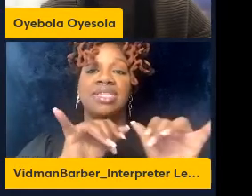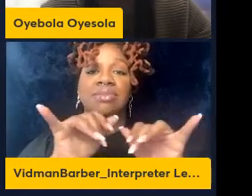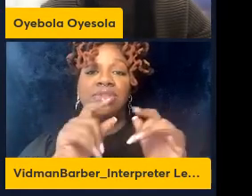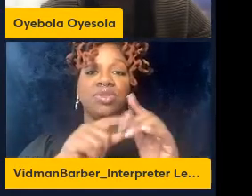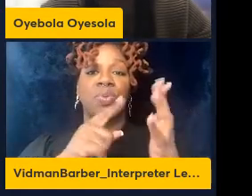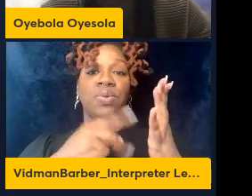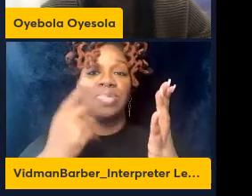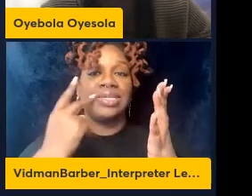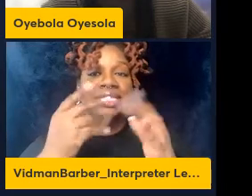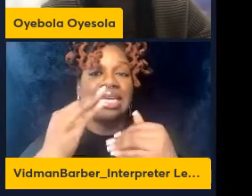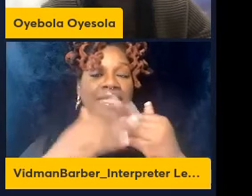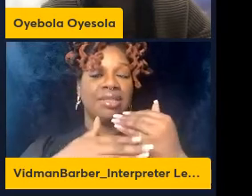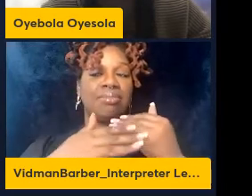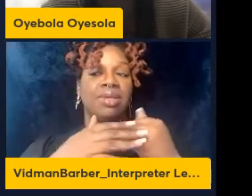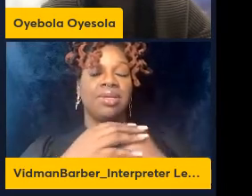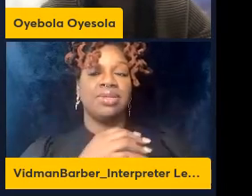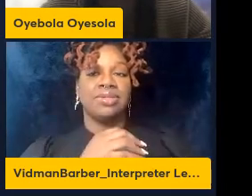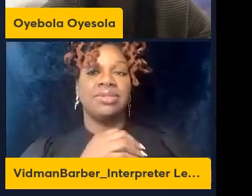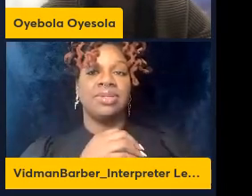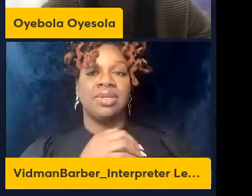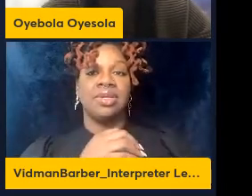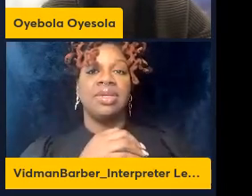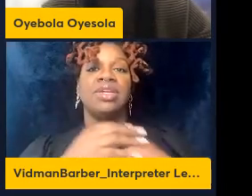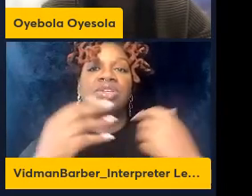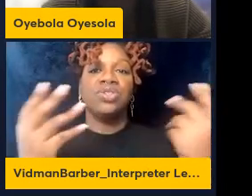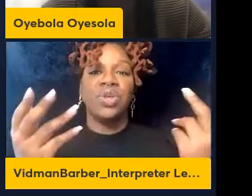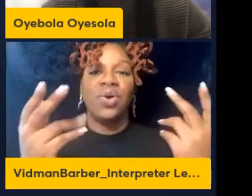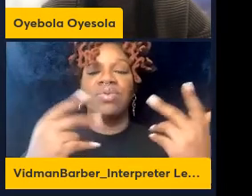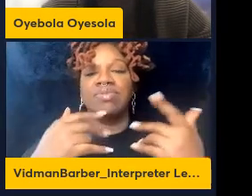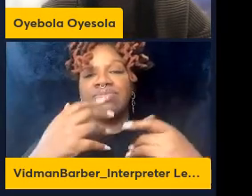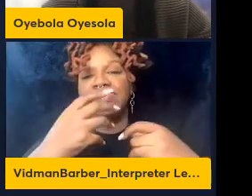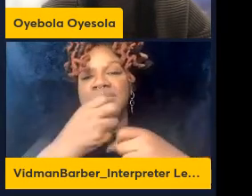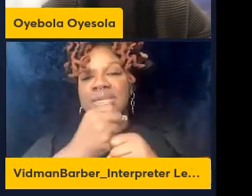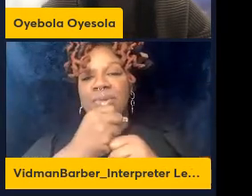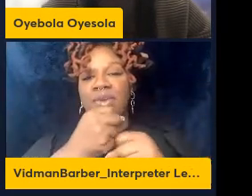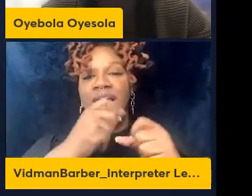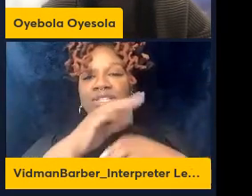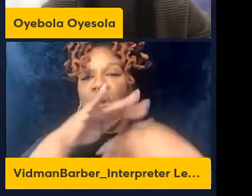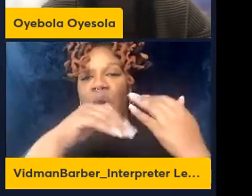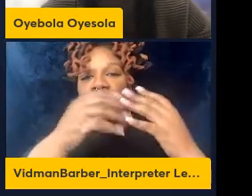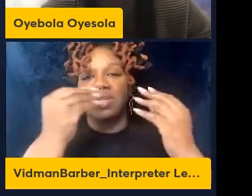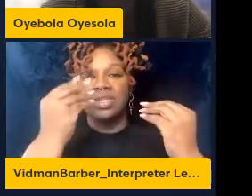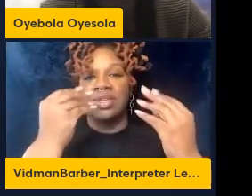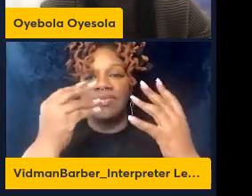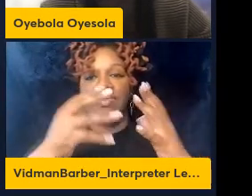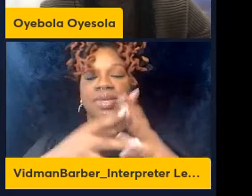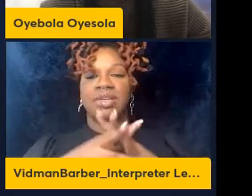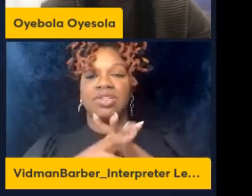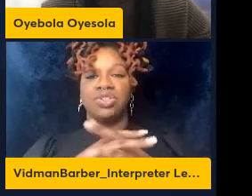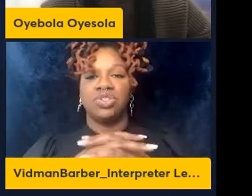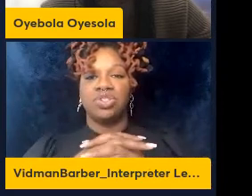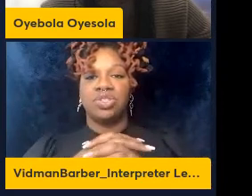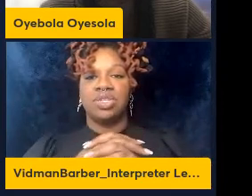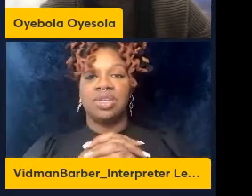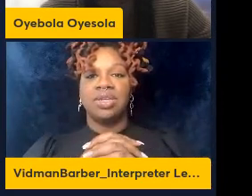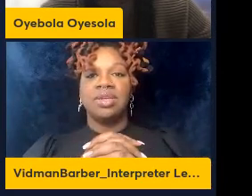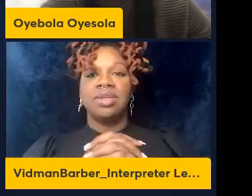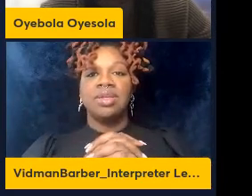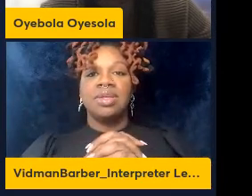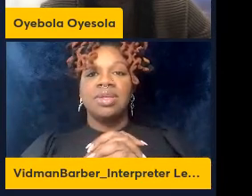the blood as well so to kind of just summarize all of this that I've shown you what I've shown